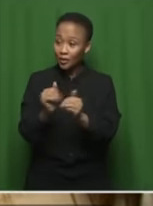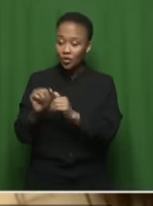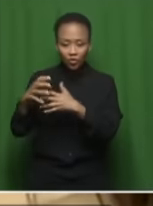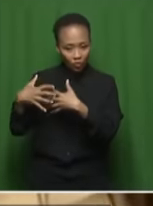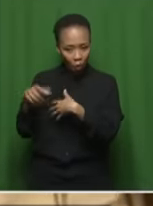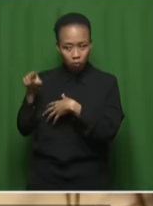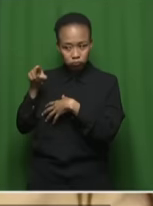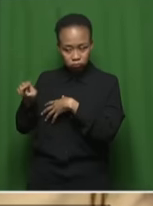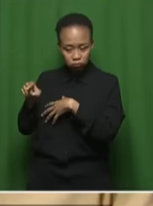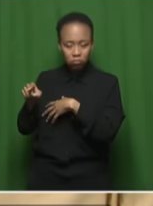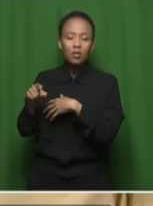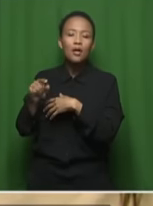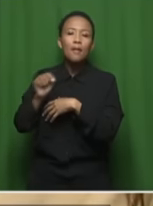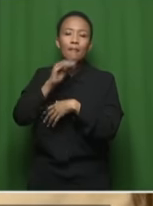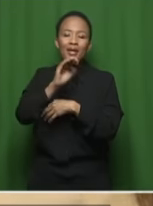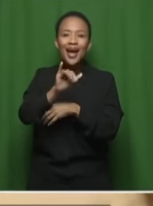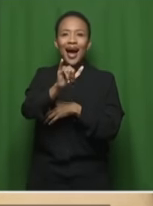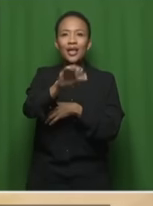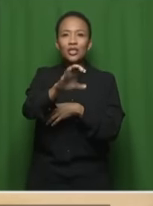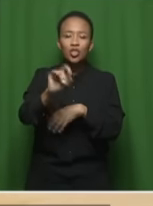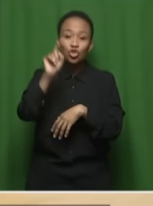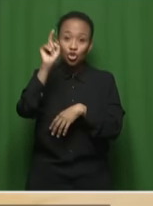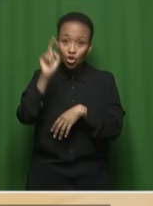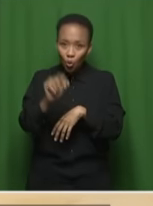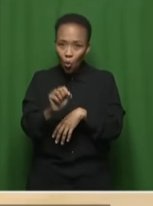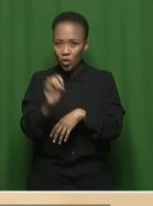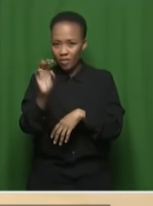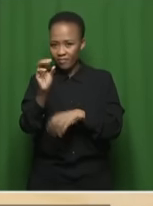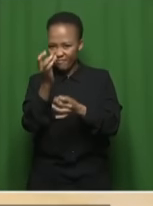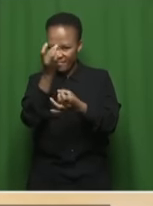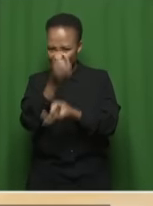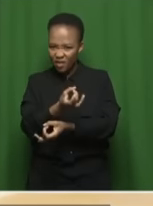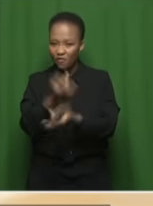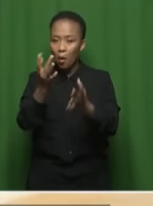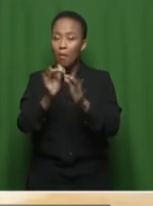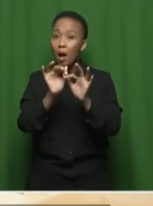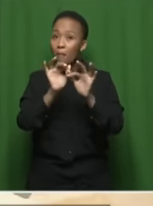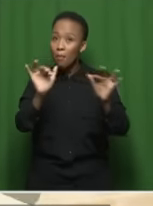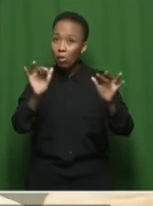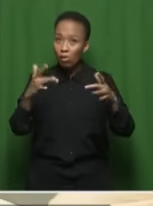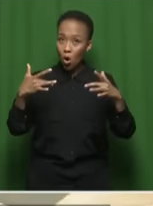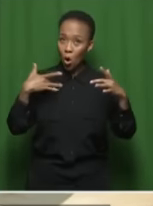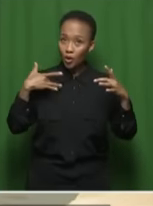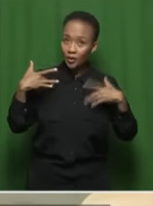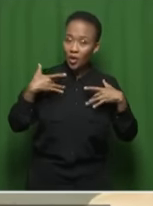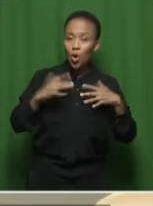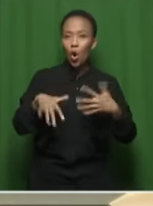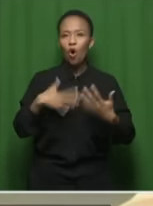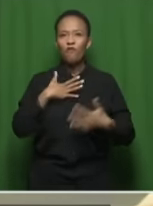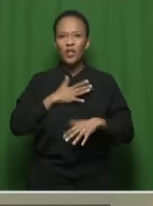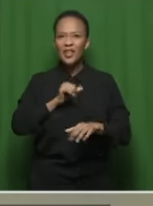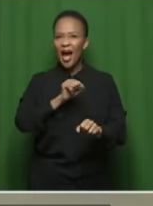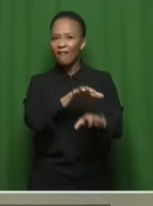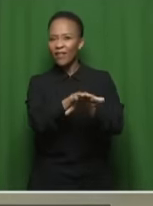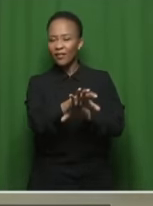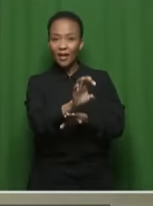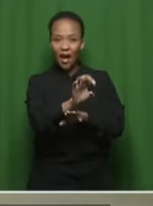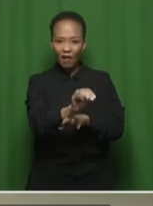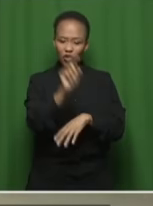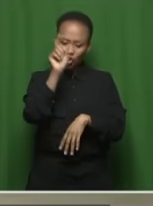IEC would have notified those that are concerned or affected, given also the